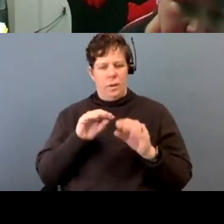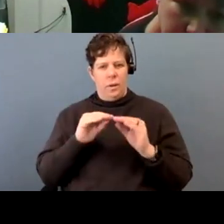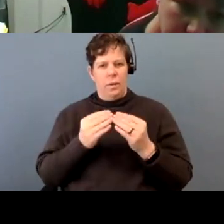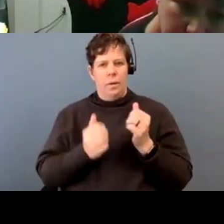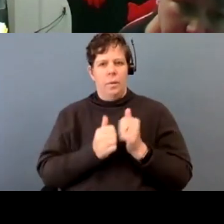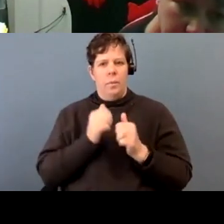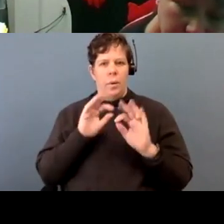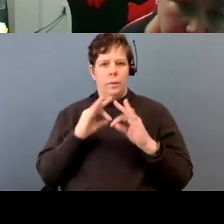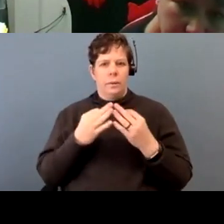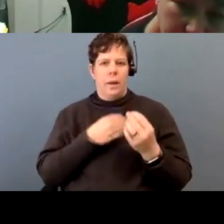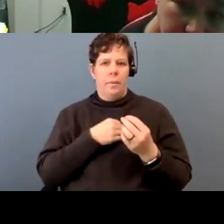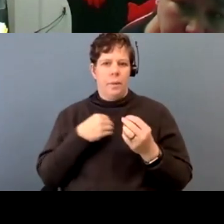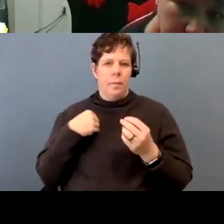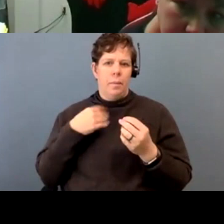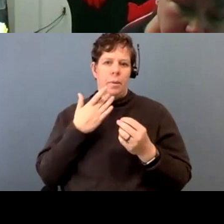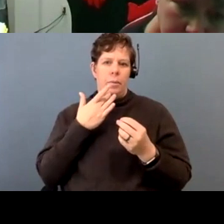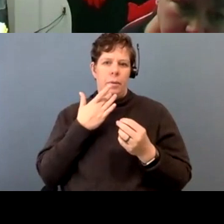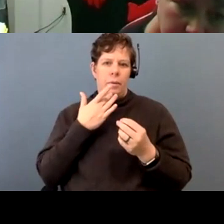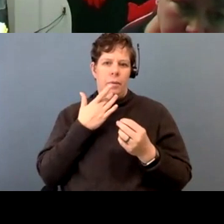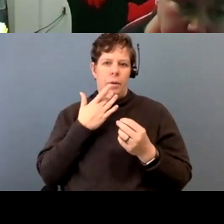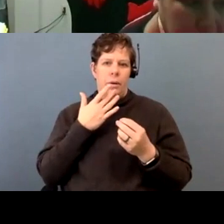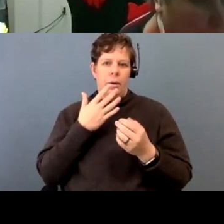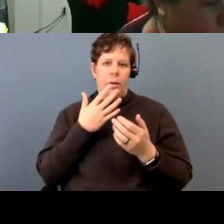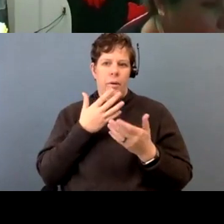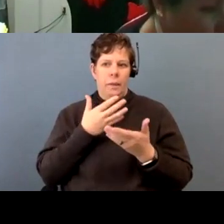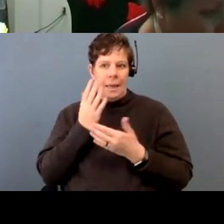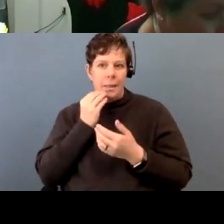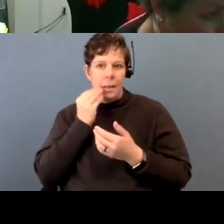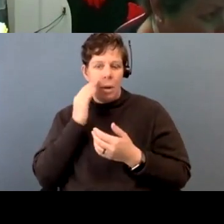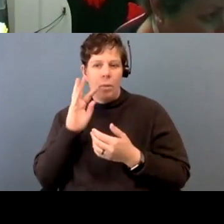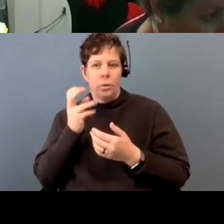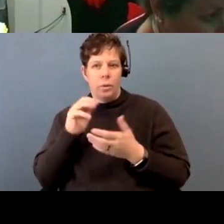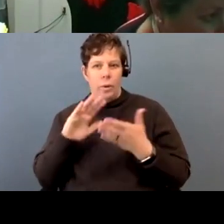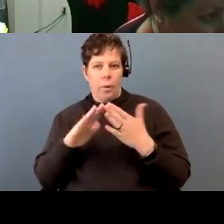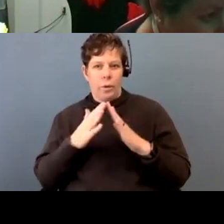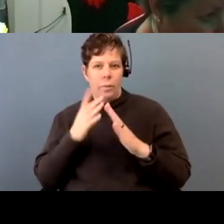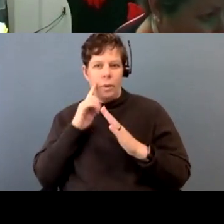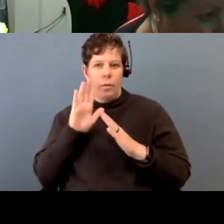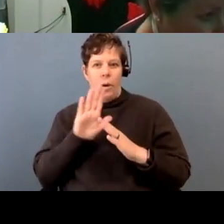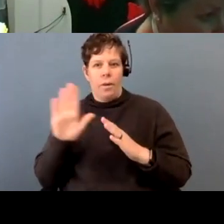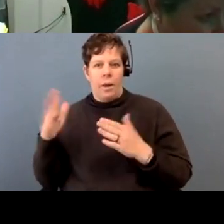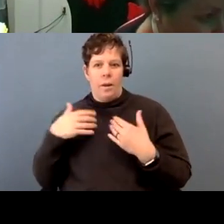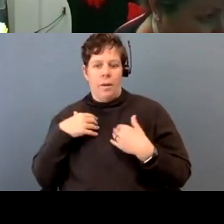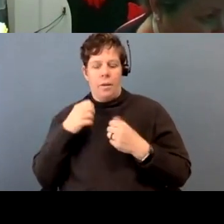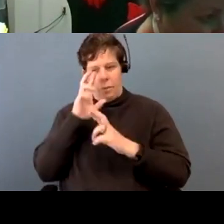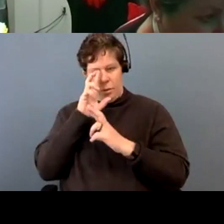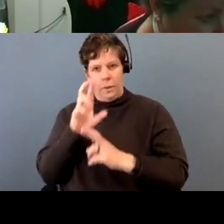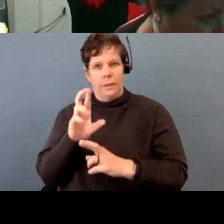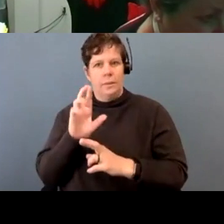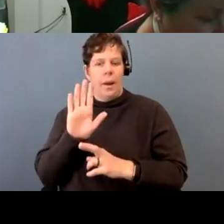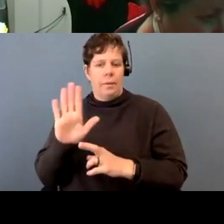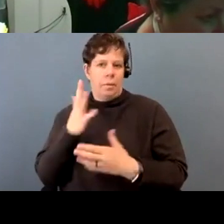members would rather take them home to their own community to do their healing. So we respect that for them as well.